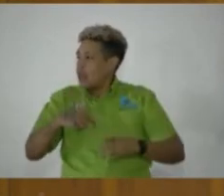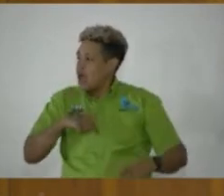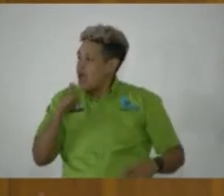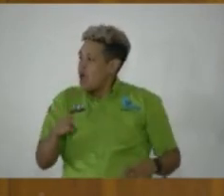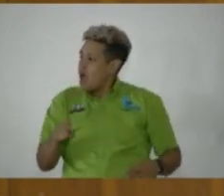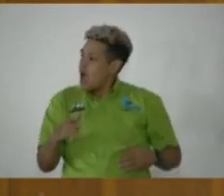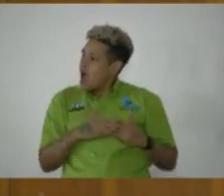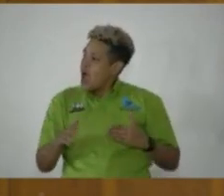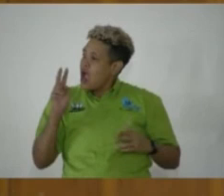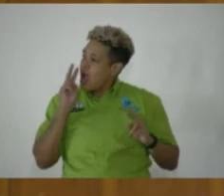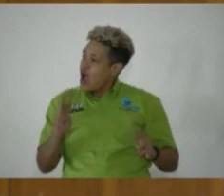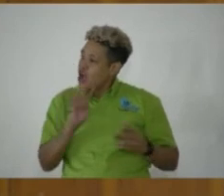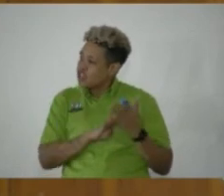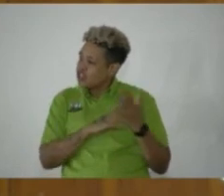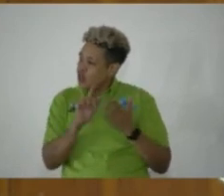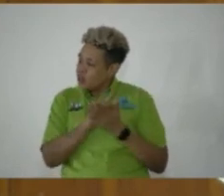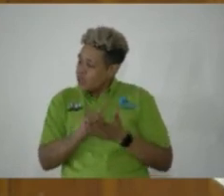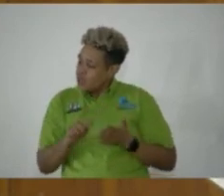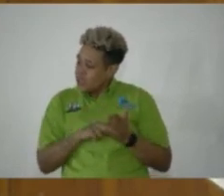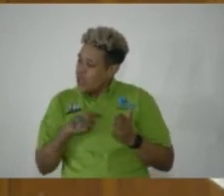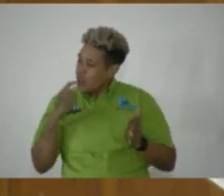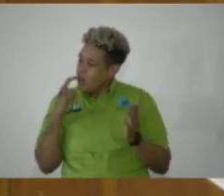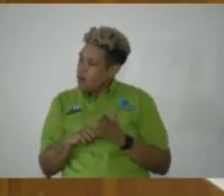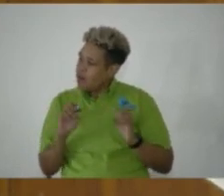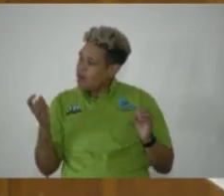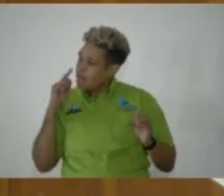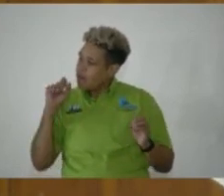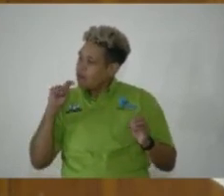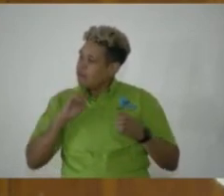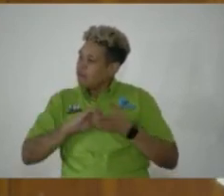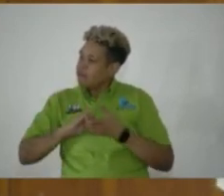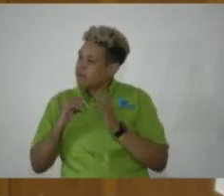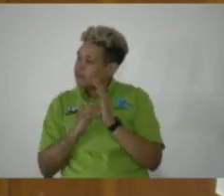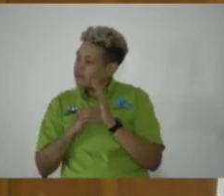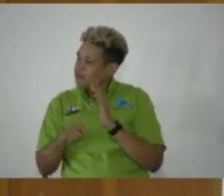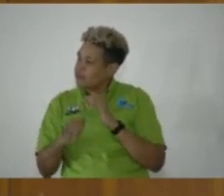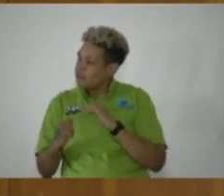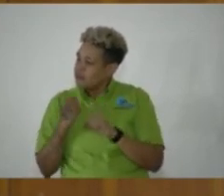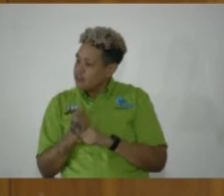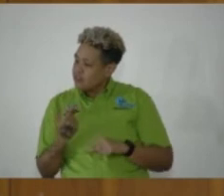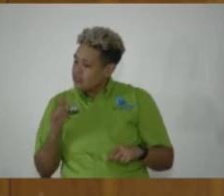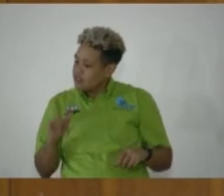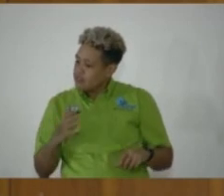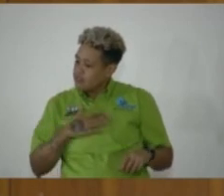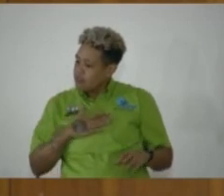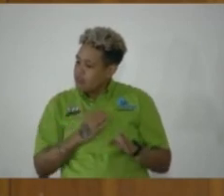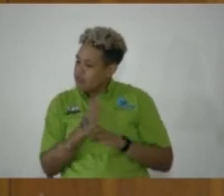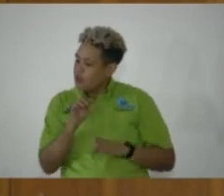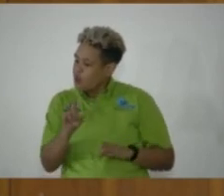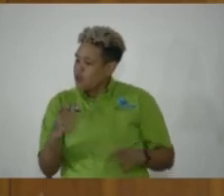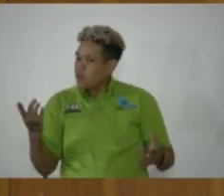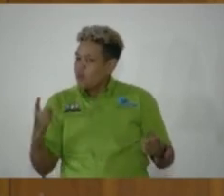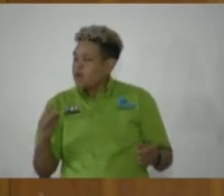after looking at this Heritage Week, I noticed there was nothing for St. Thomas on this this year, so that's my main question.